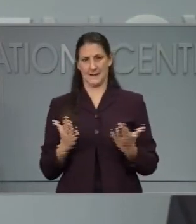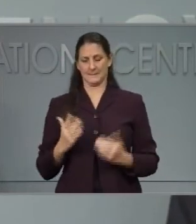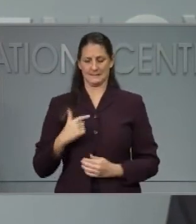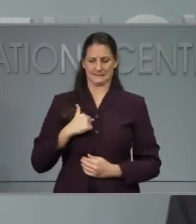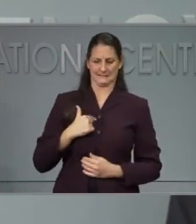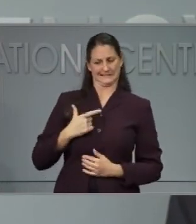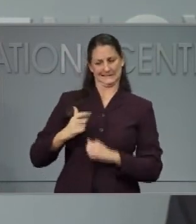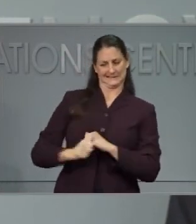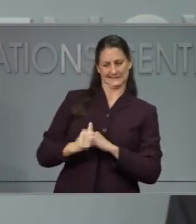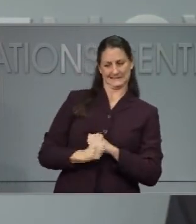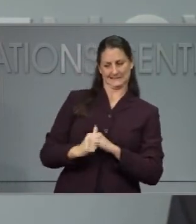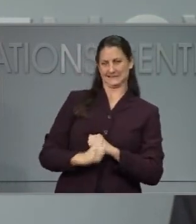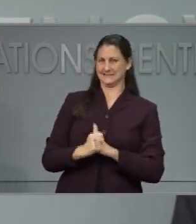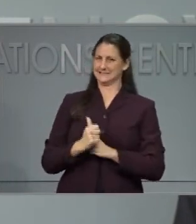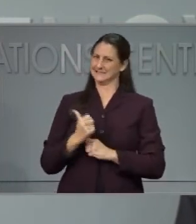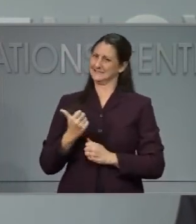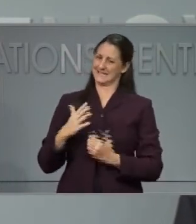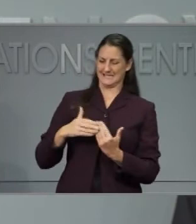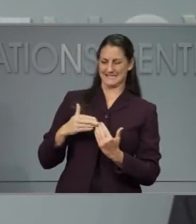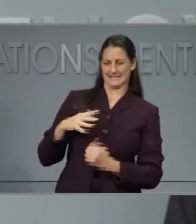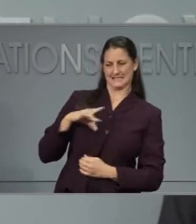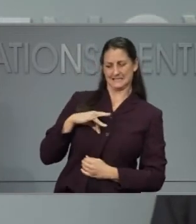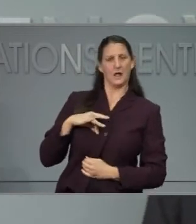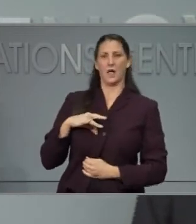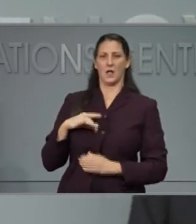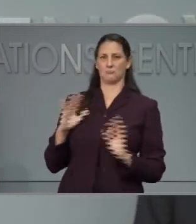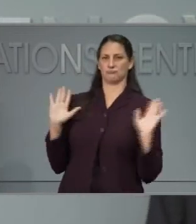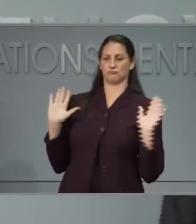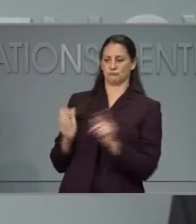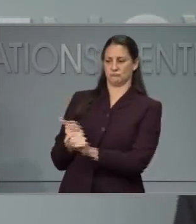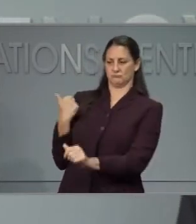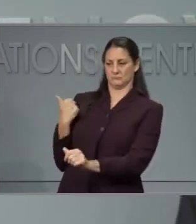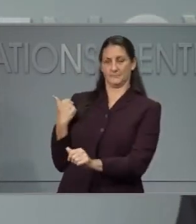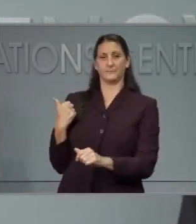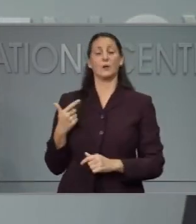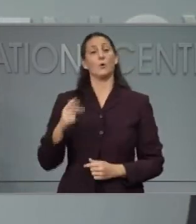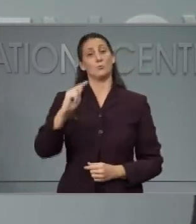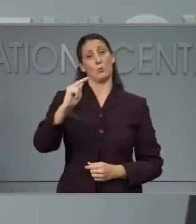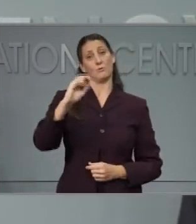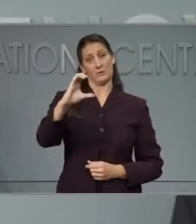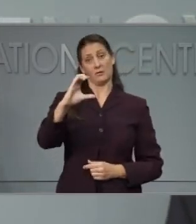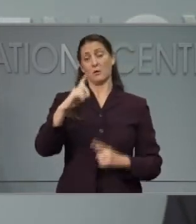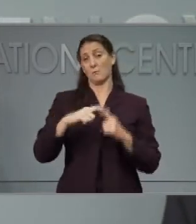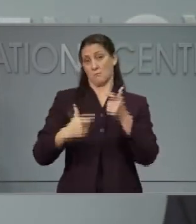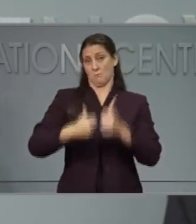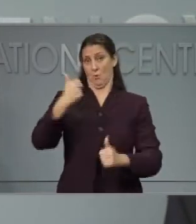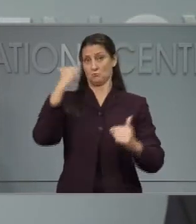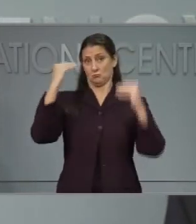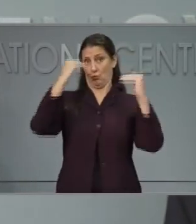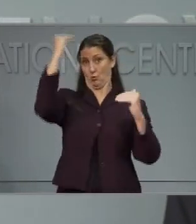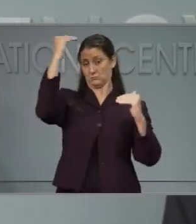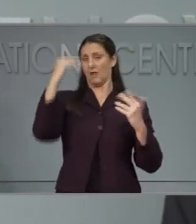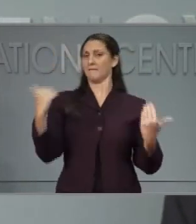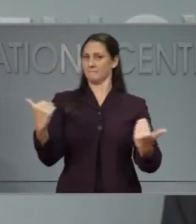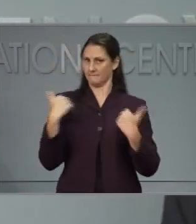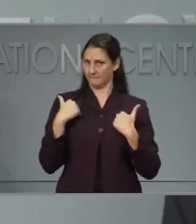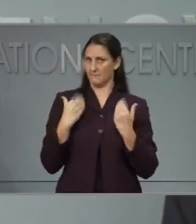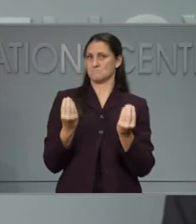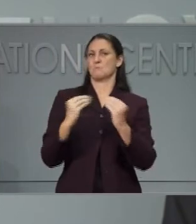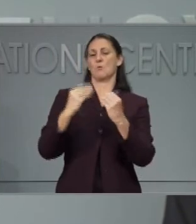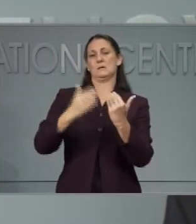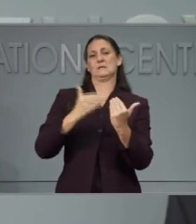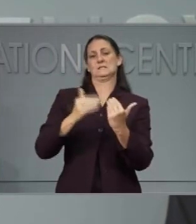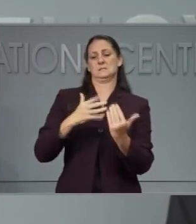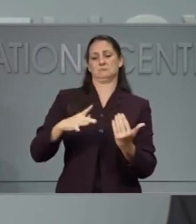adults in North Carolina have at least one chronic disease that puts them at higher risk for severe illness from COVID.